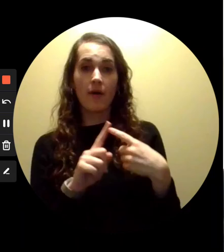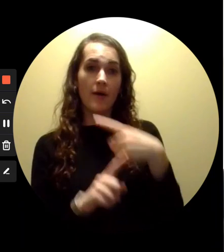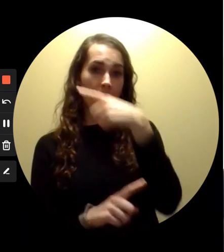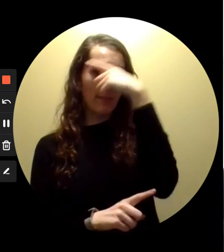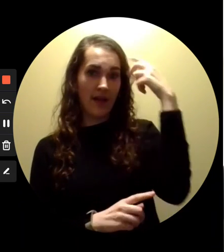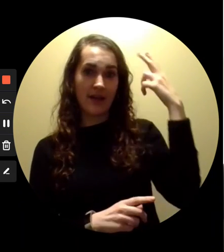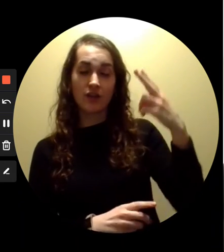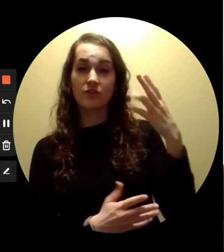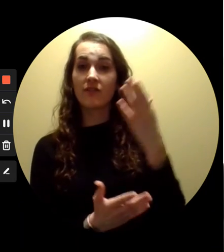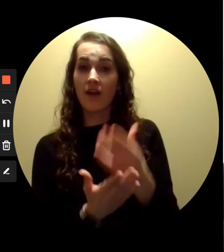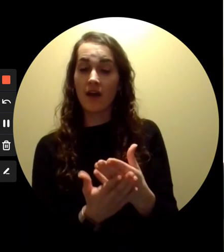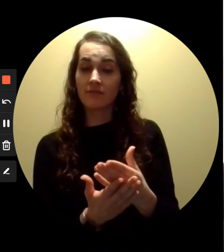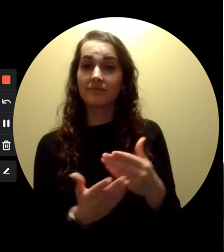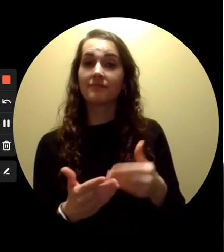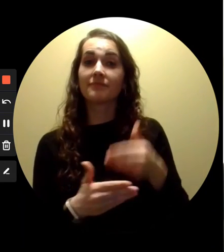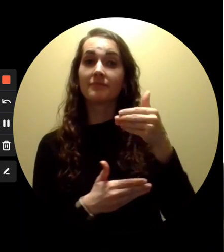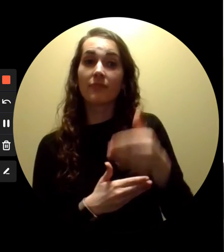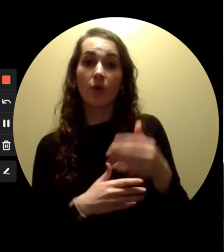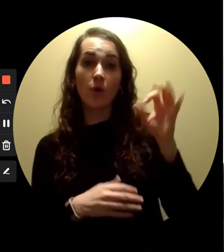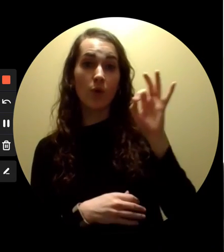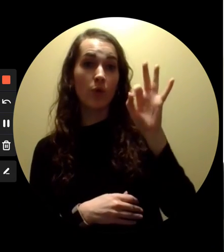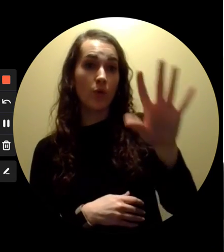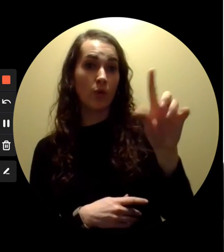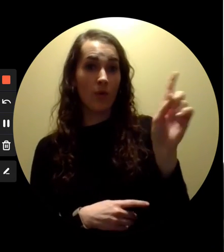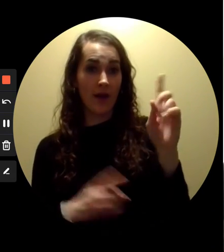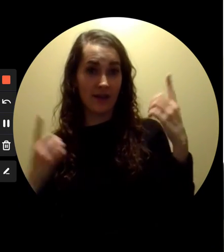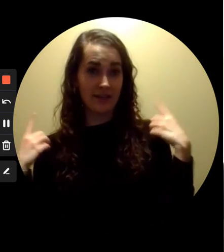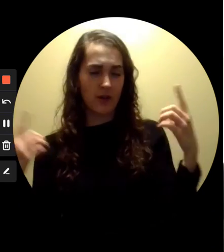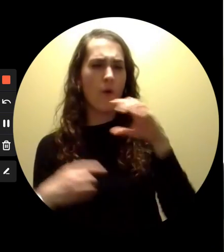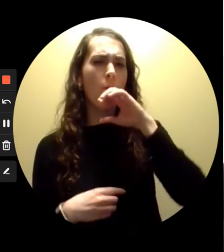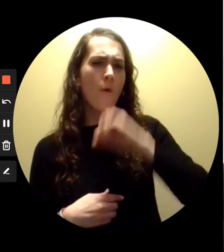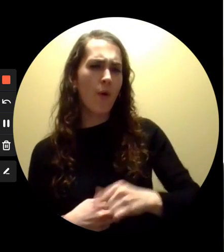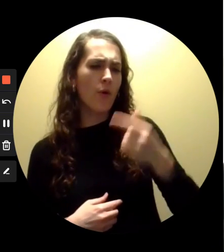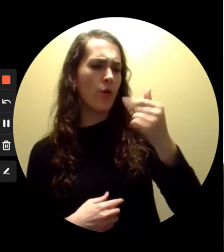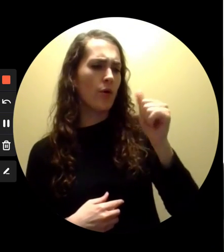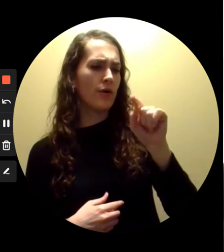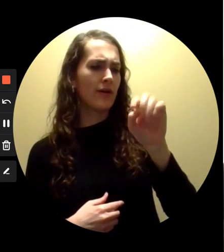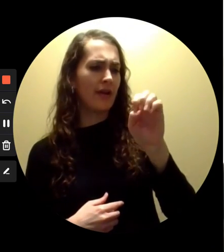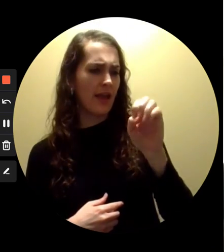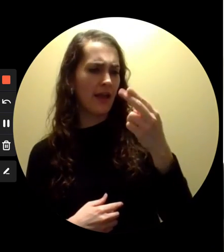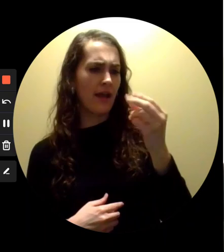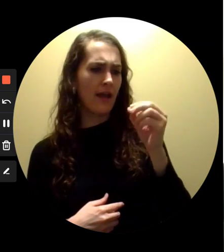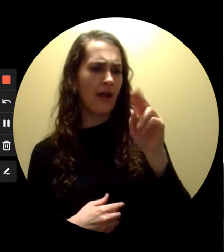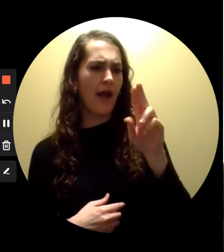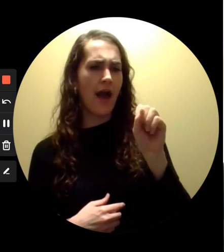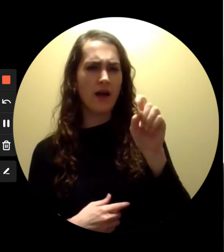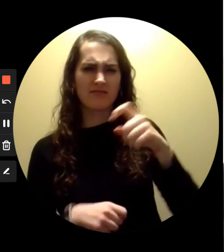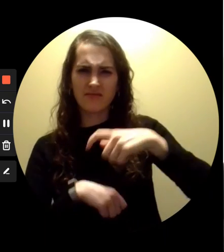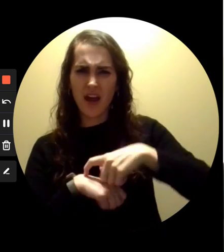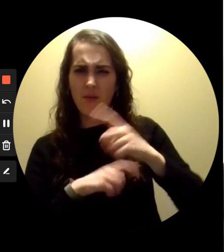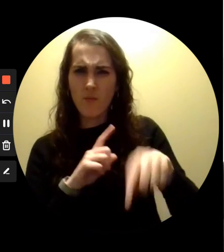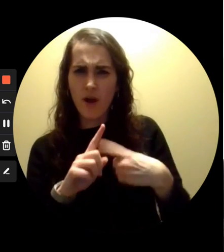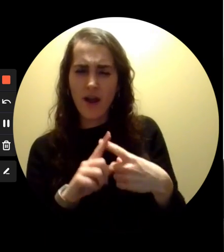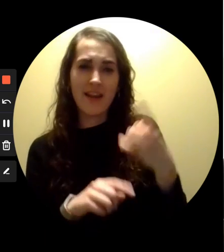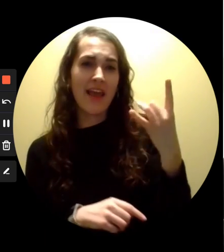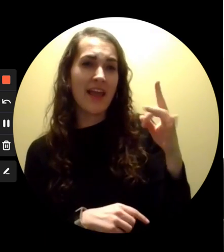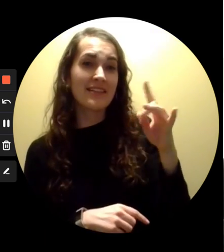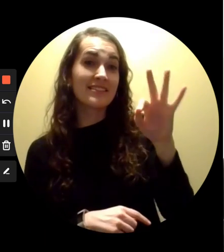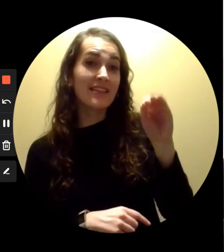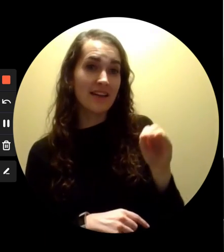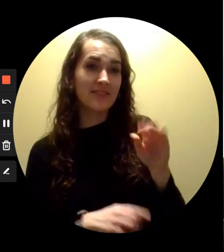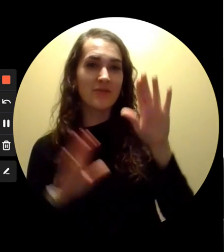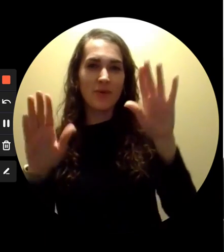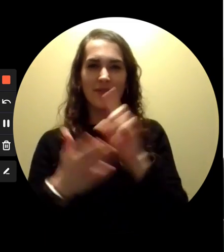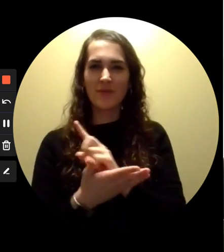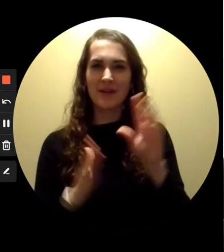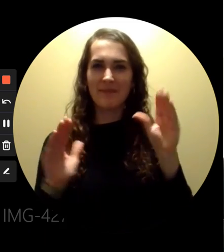The clue for where Mr. D will be, an old gatehouse from the 1890s. Have a wonderful week. Bye.